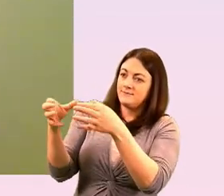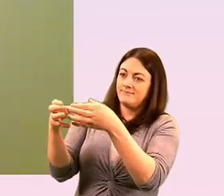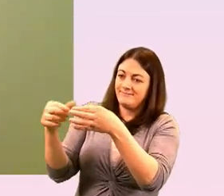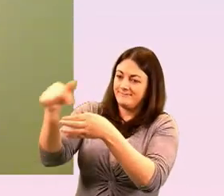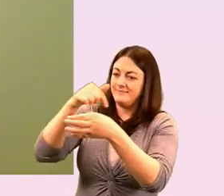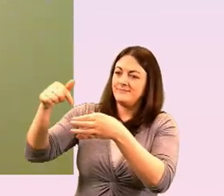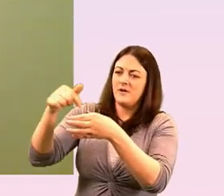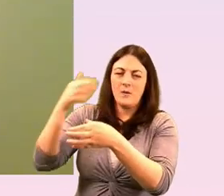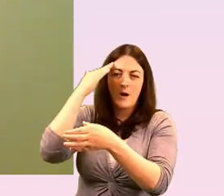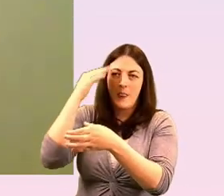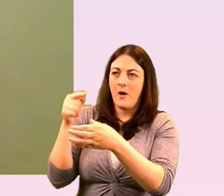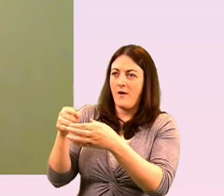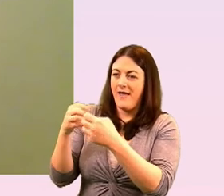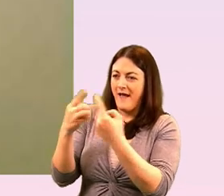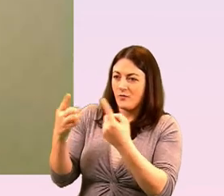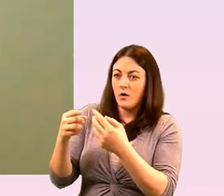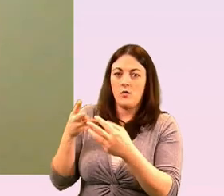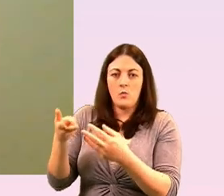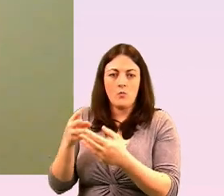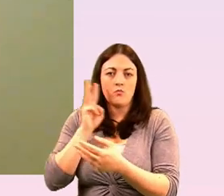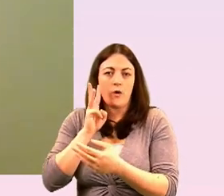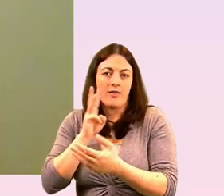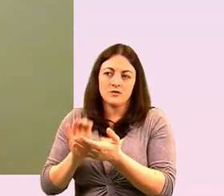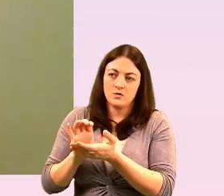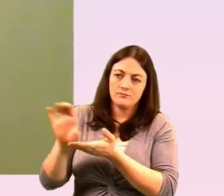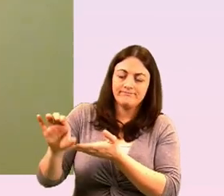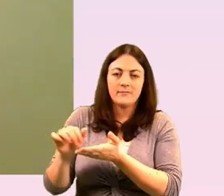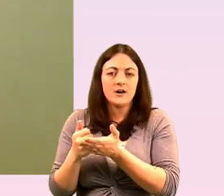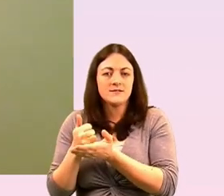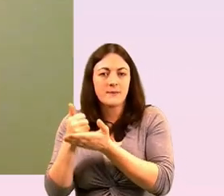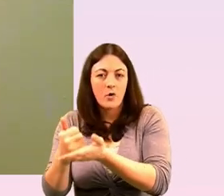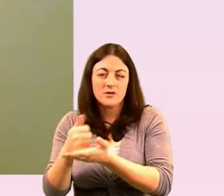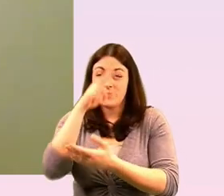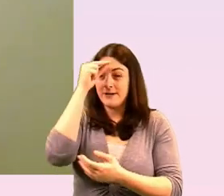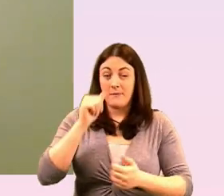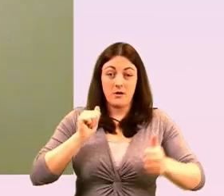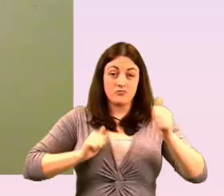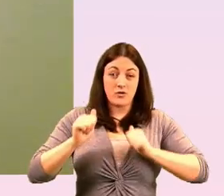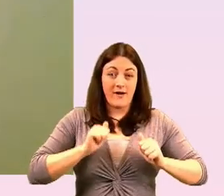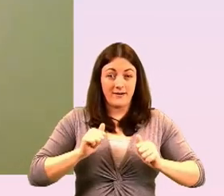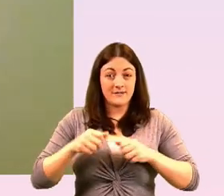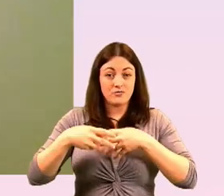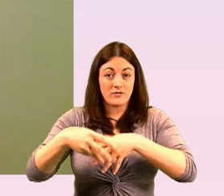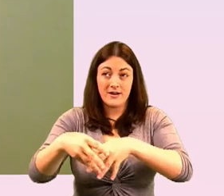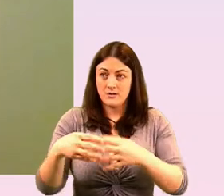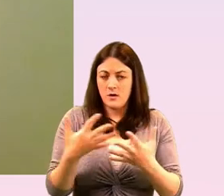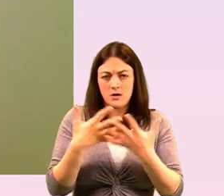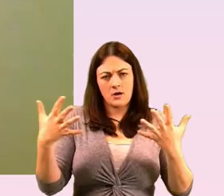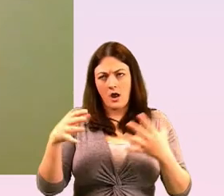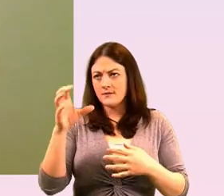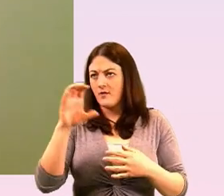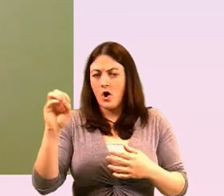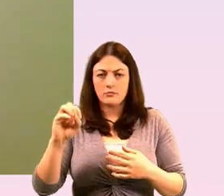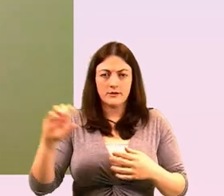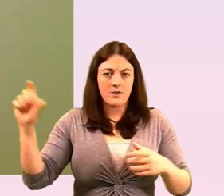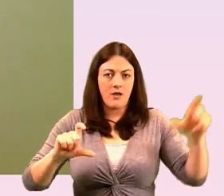to go to the thing that everyone everyone is supporting we all know ourselves with with with the pride parade as well that the level of corporate you involvement since